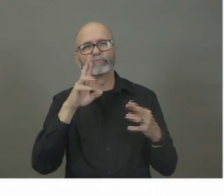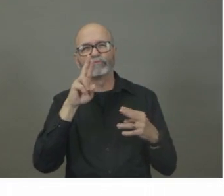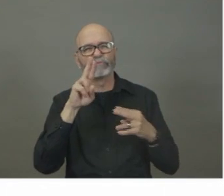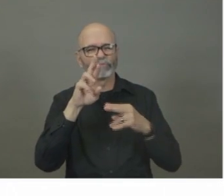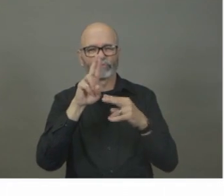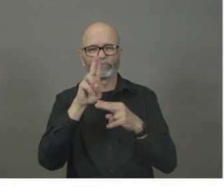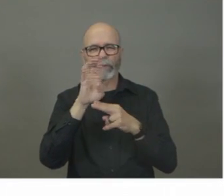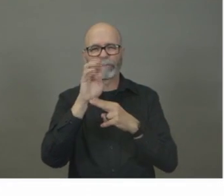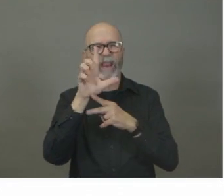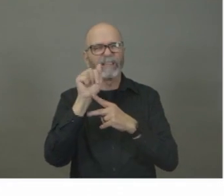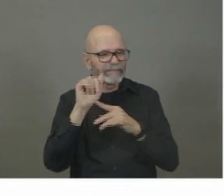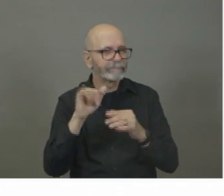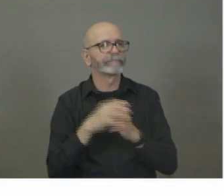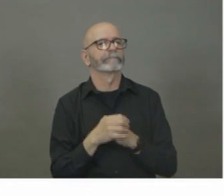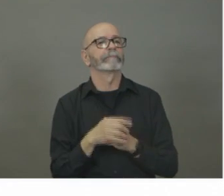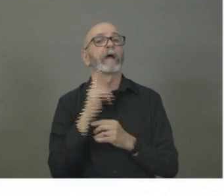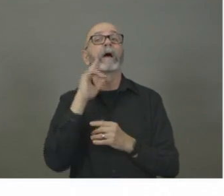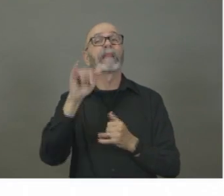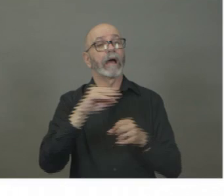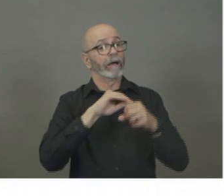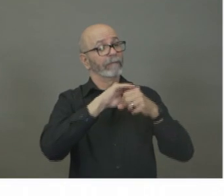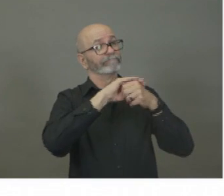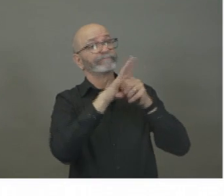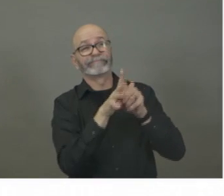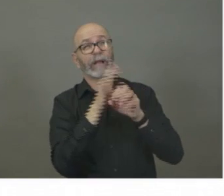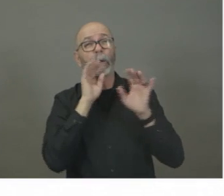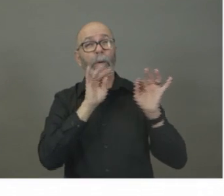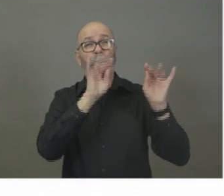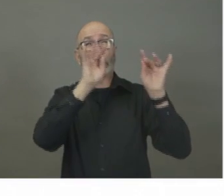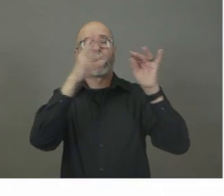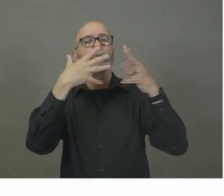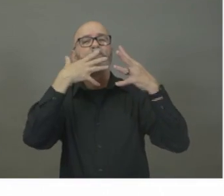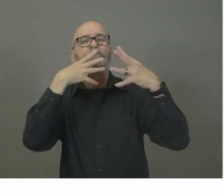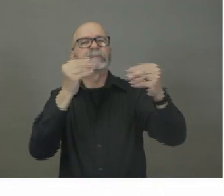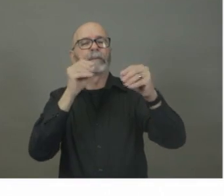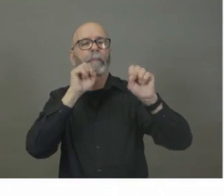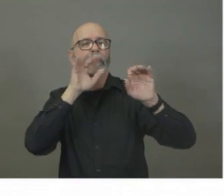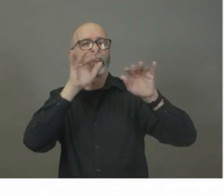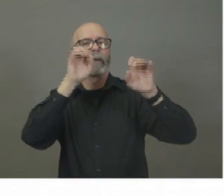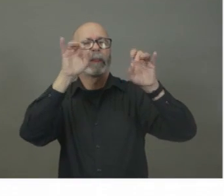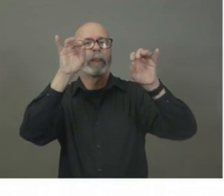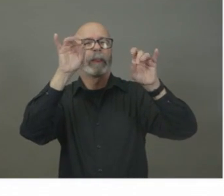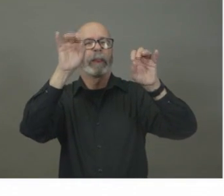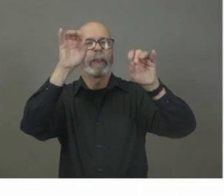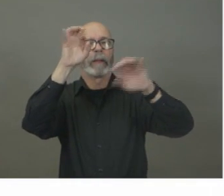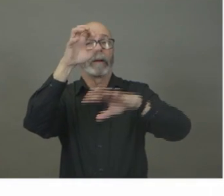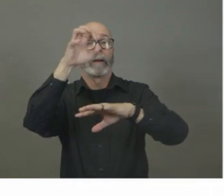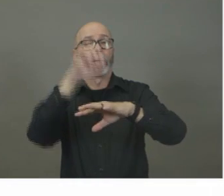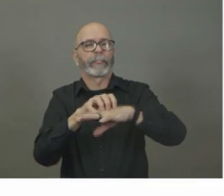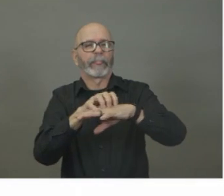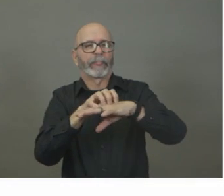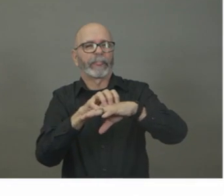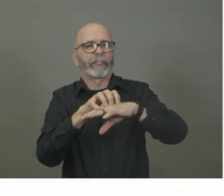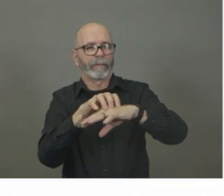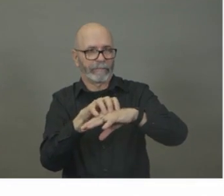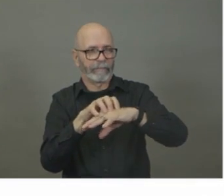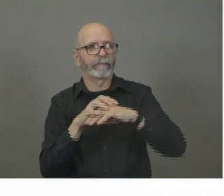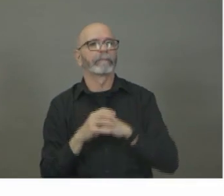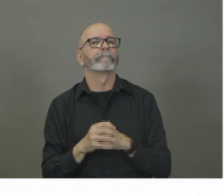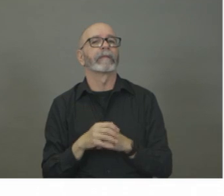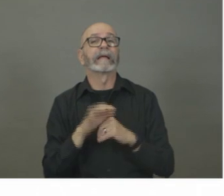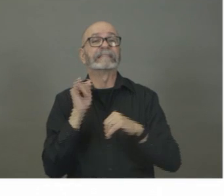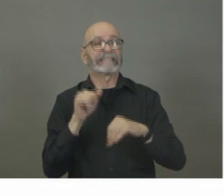makes it more, uh, in the category of, for example, the bacteria that cause meningitis. And so for that reason,